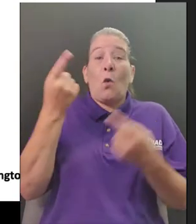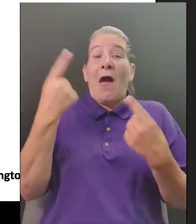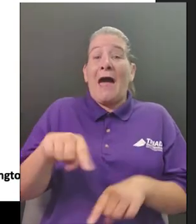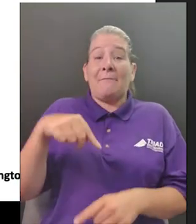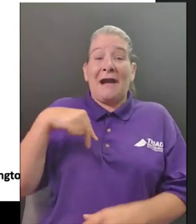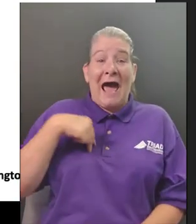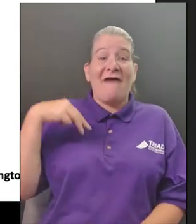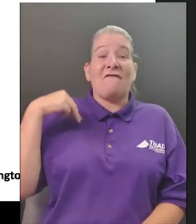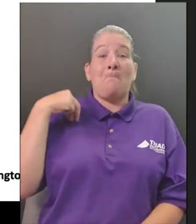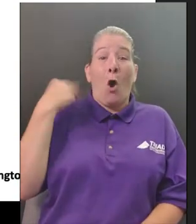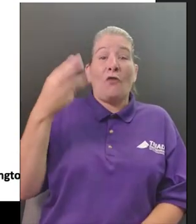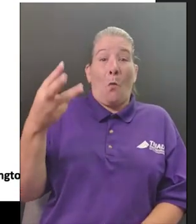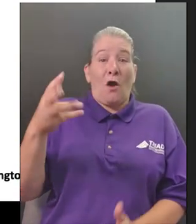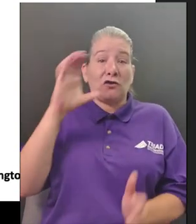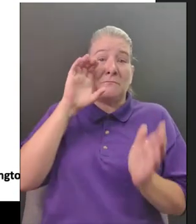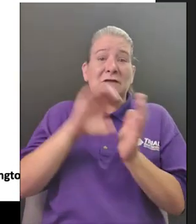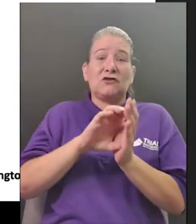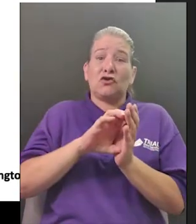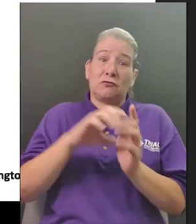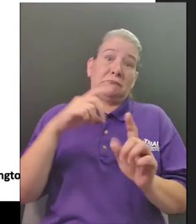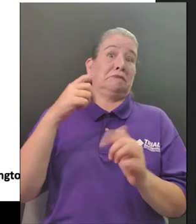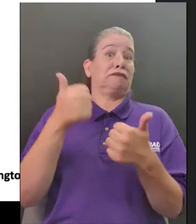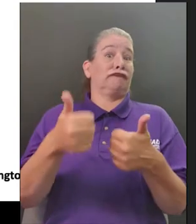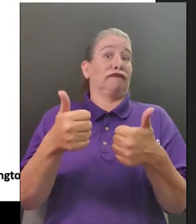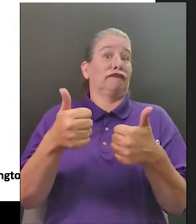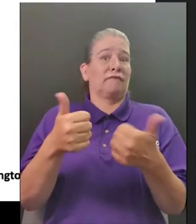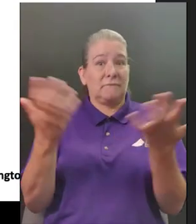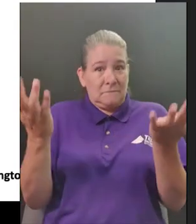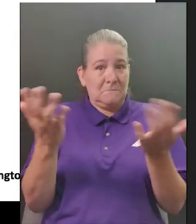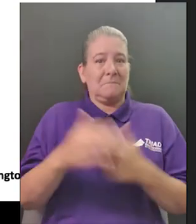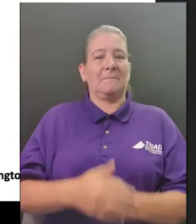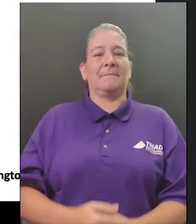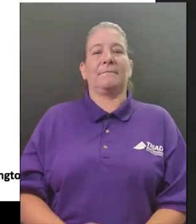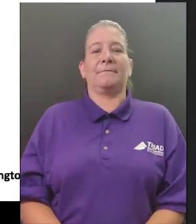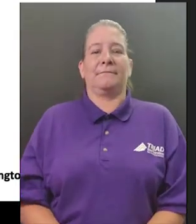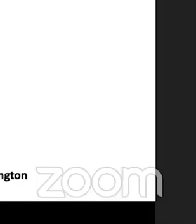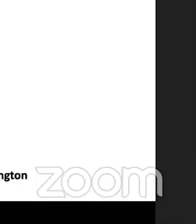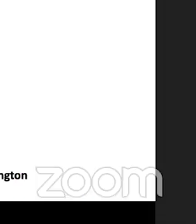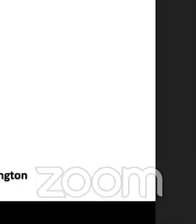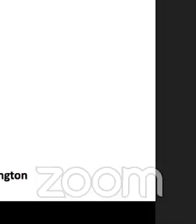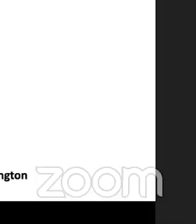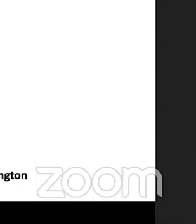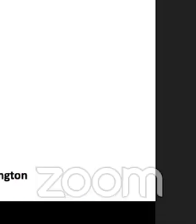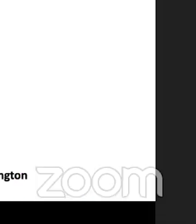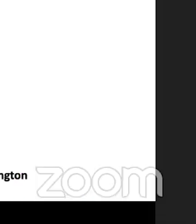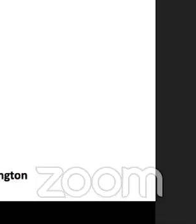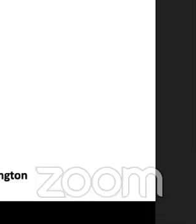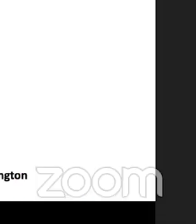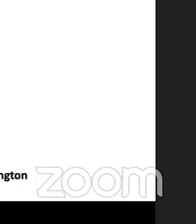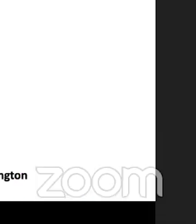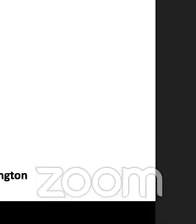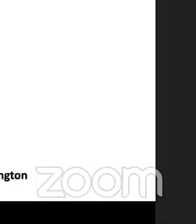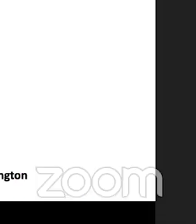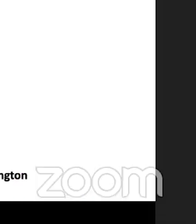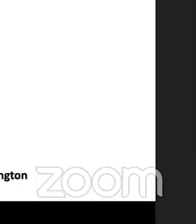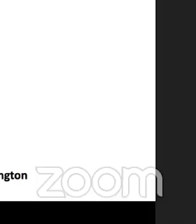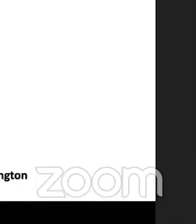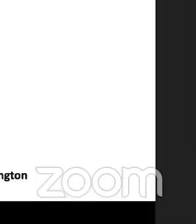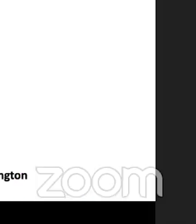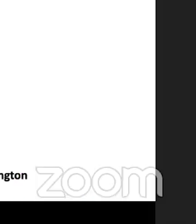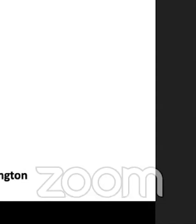george because we don't really have a coin at the moment in circulation